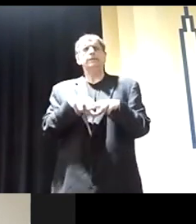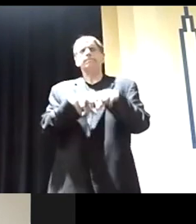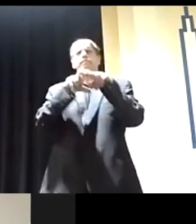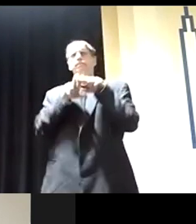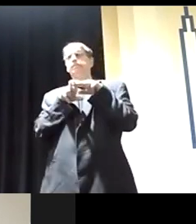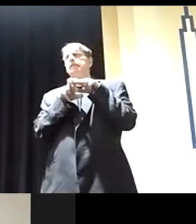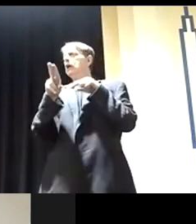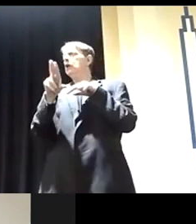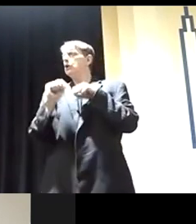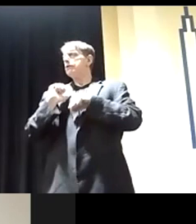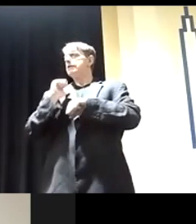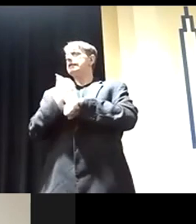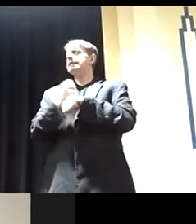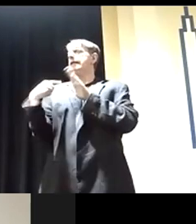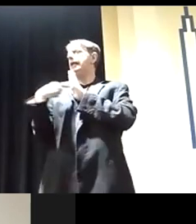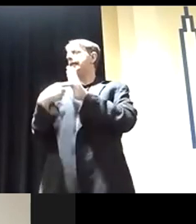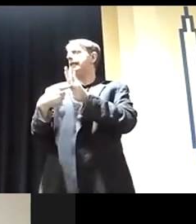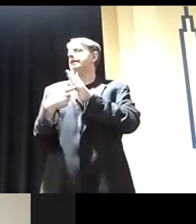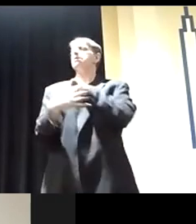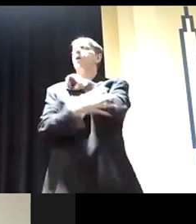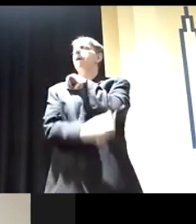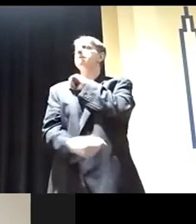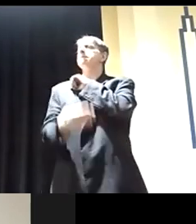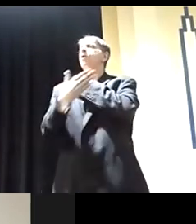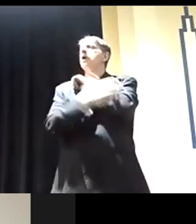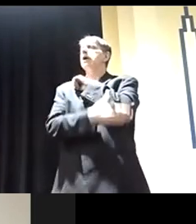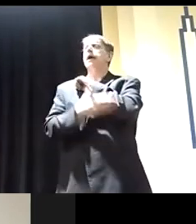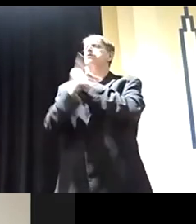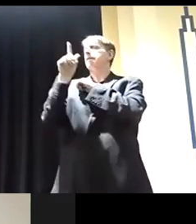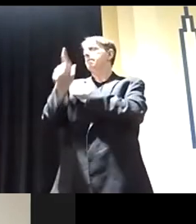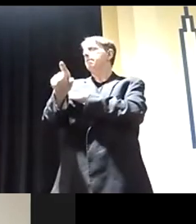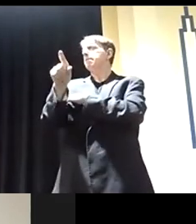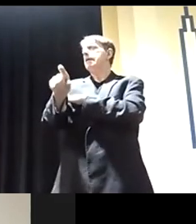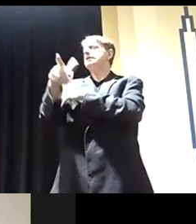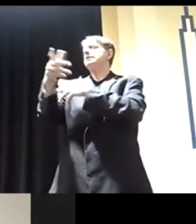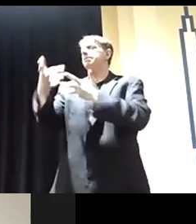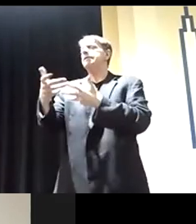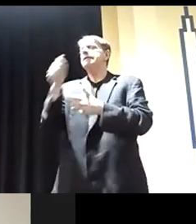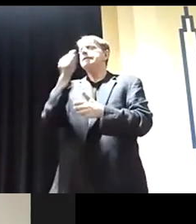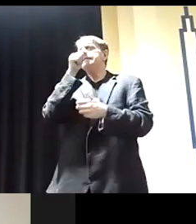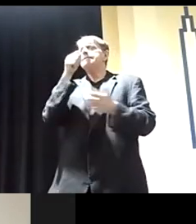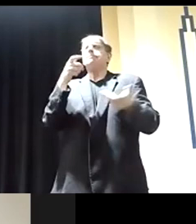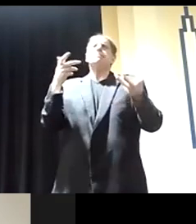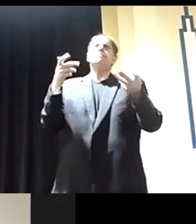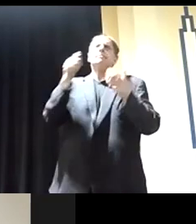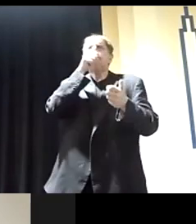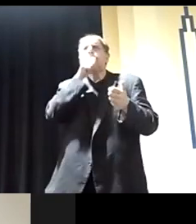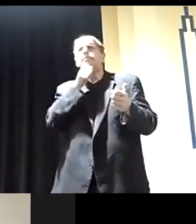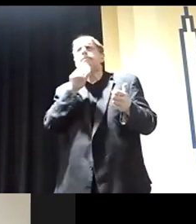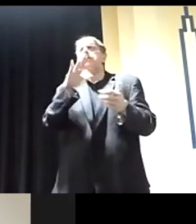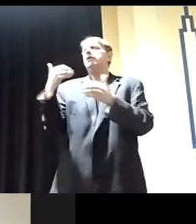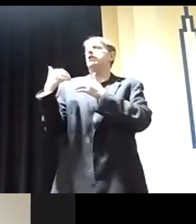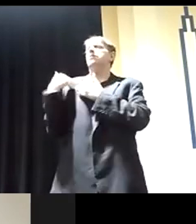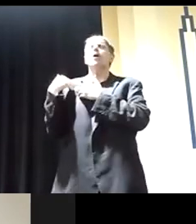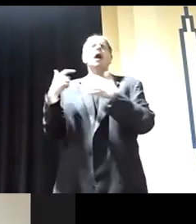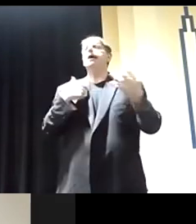to set an example and poor countries are going to have to, you know, deal with their burdens. And I, and I do not feel comfortable to go